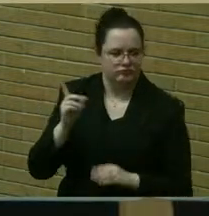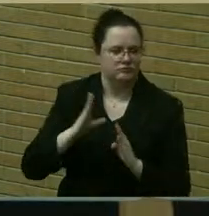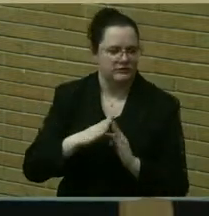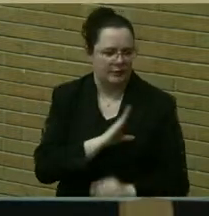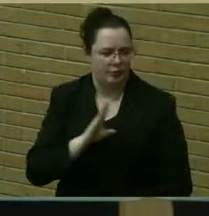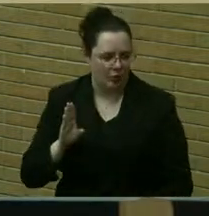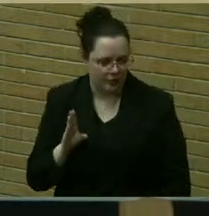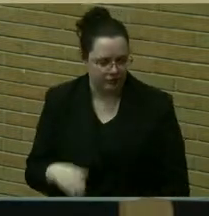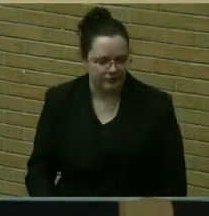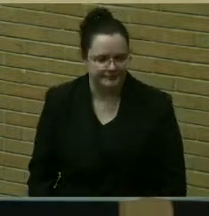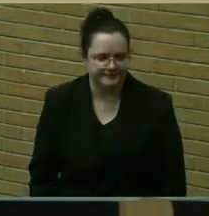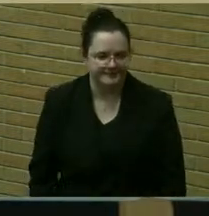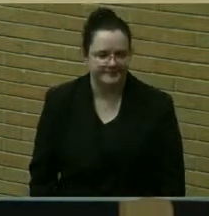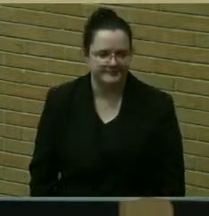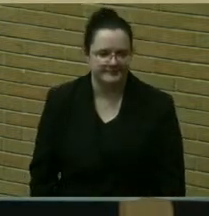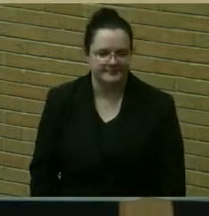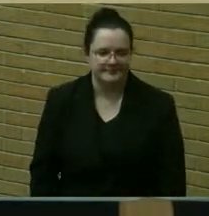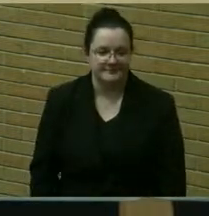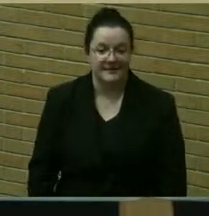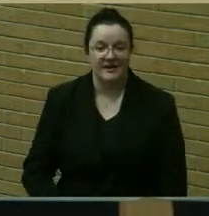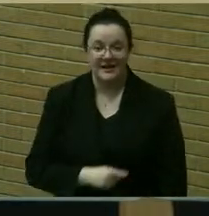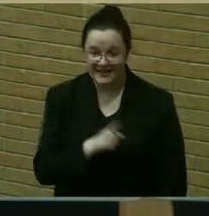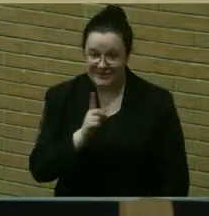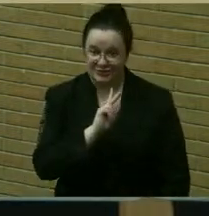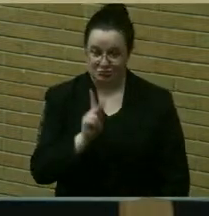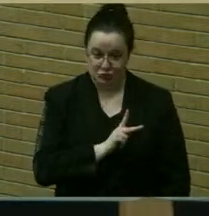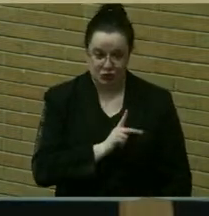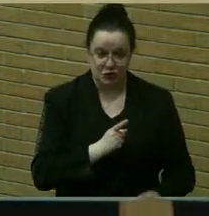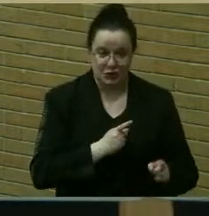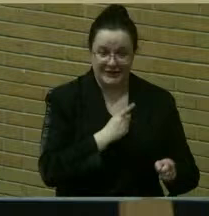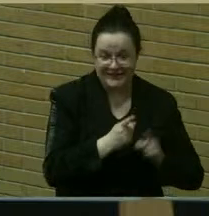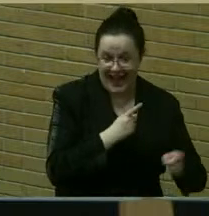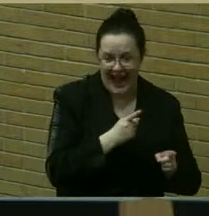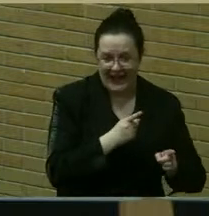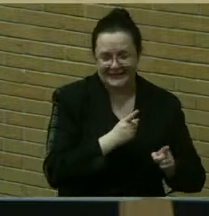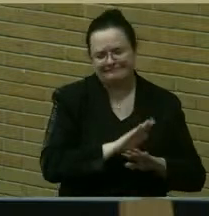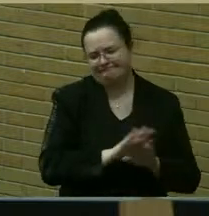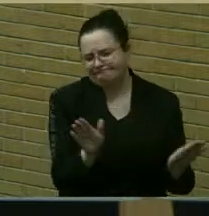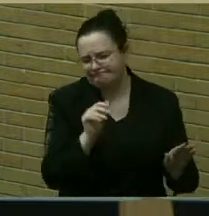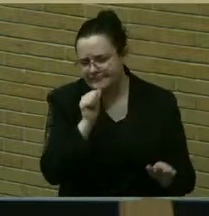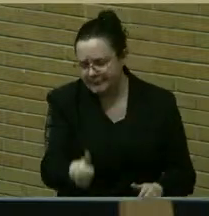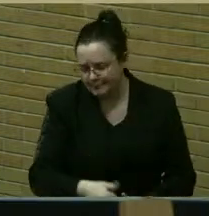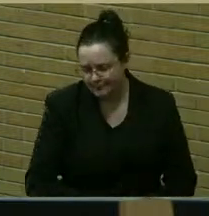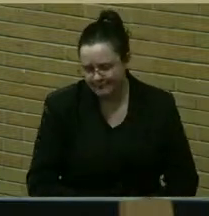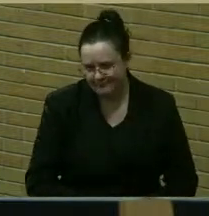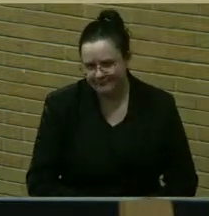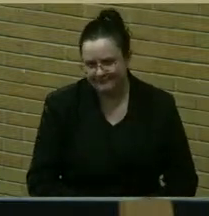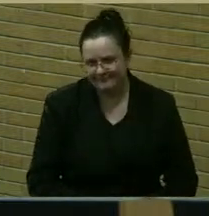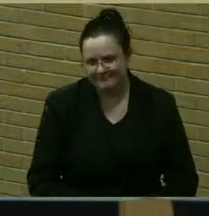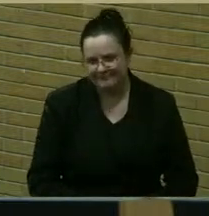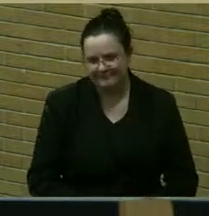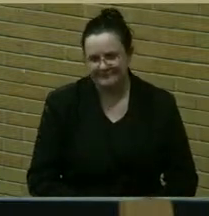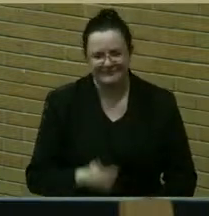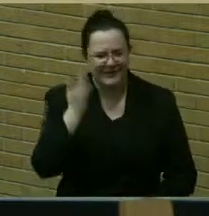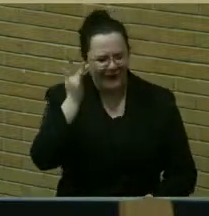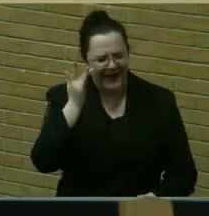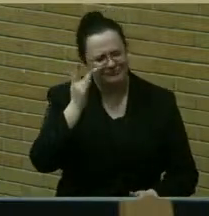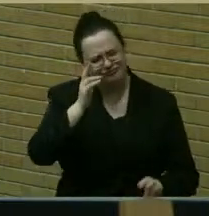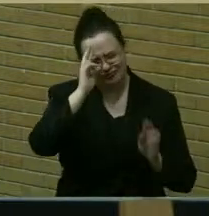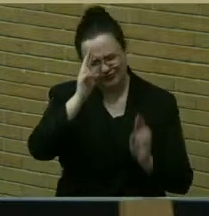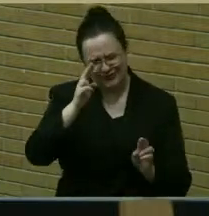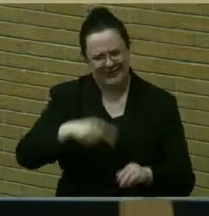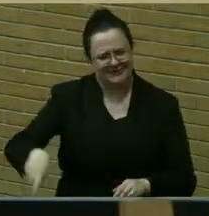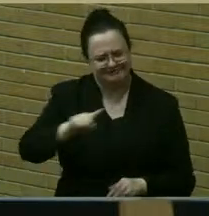everyone to refrain from personal attacks of any kind out of respect for the speakers